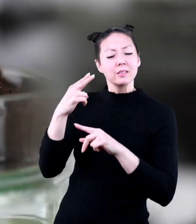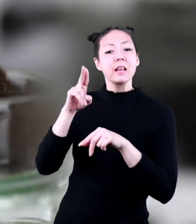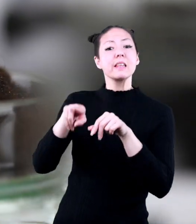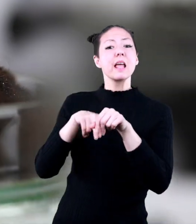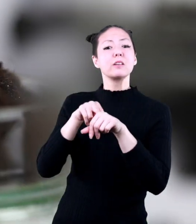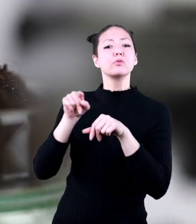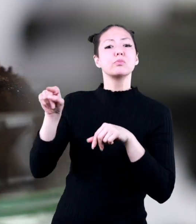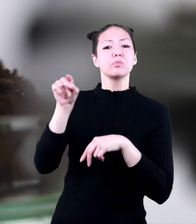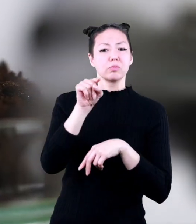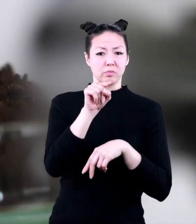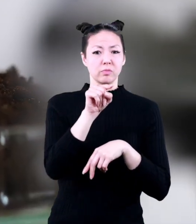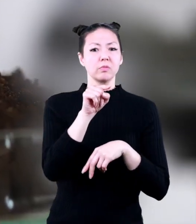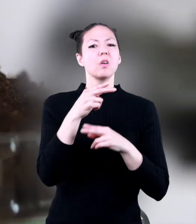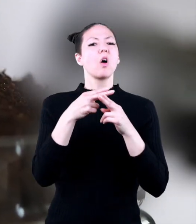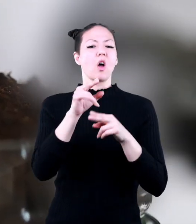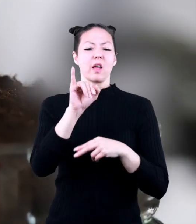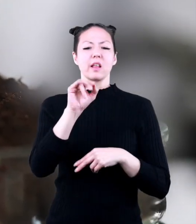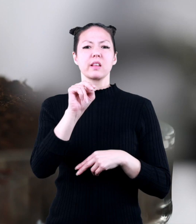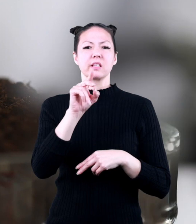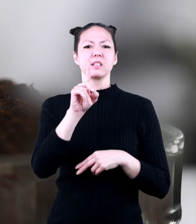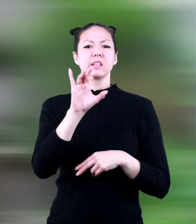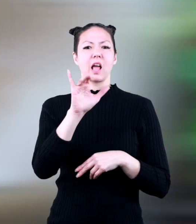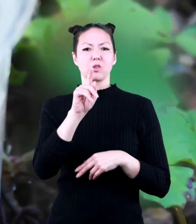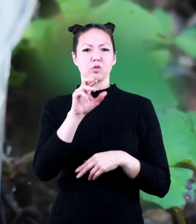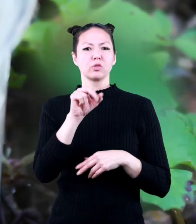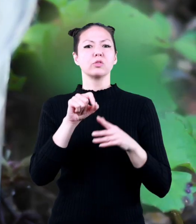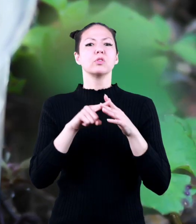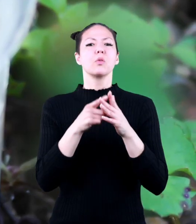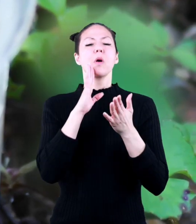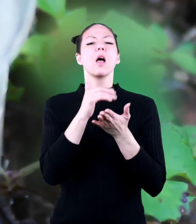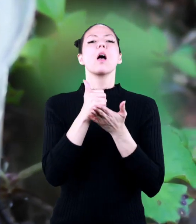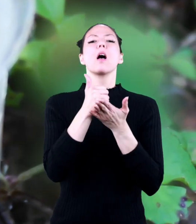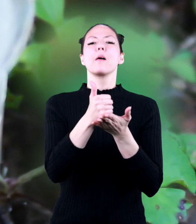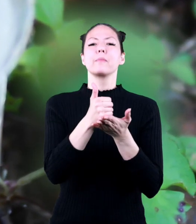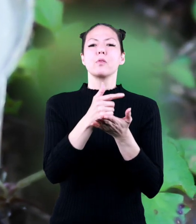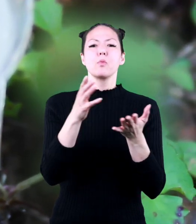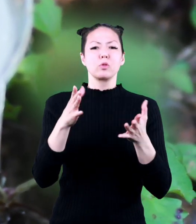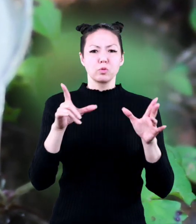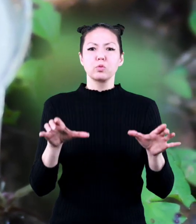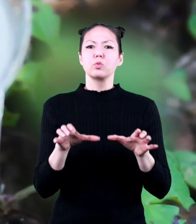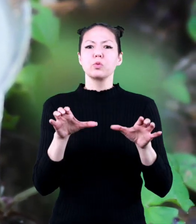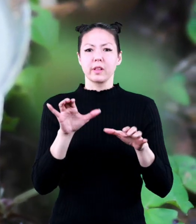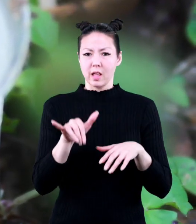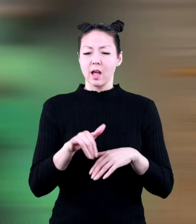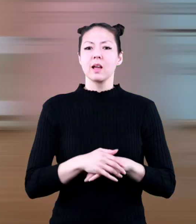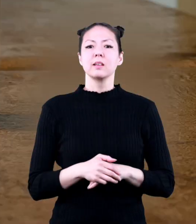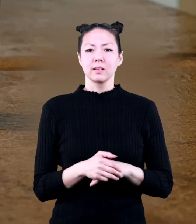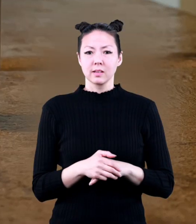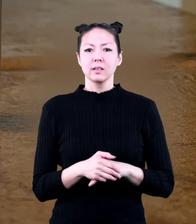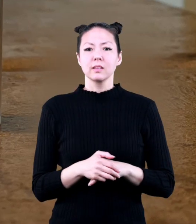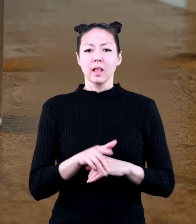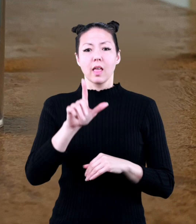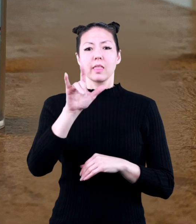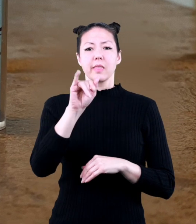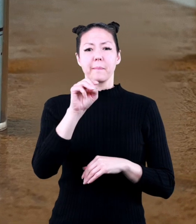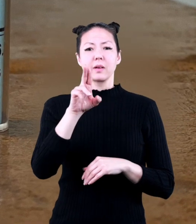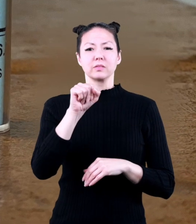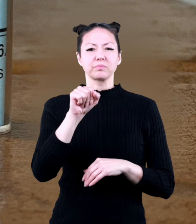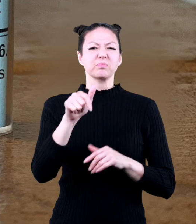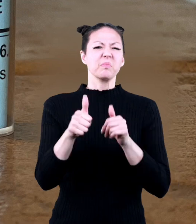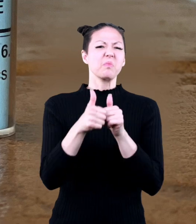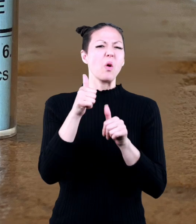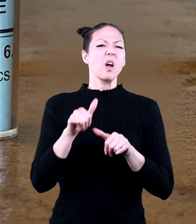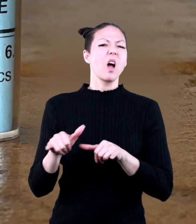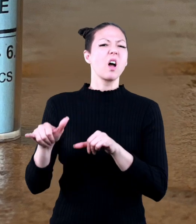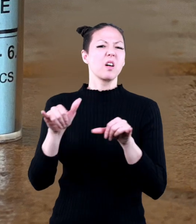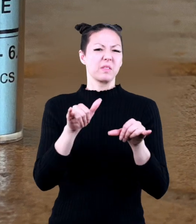nature there are substances called indicators that can help you do just that litmus is the most